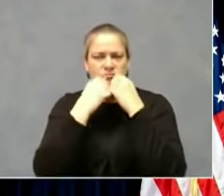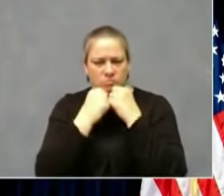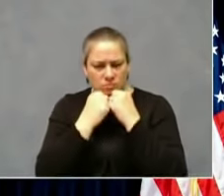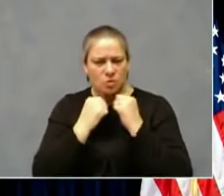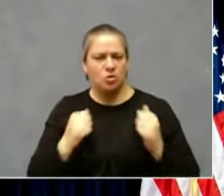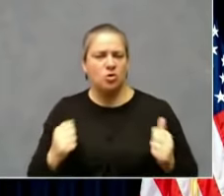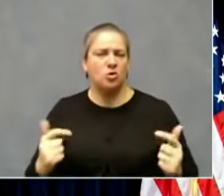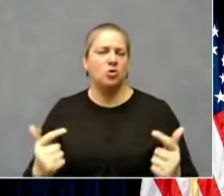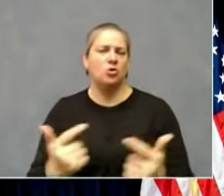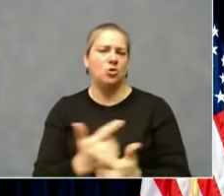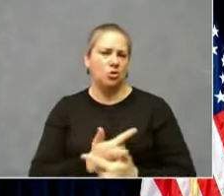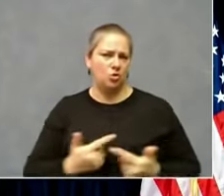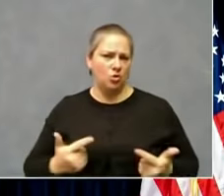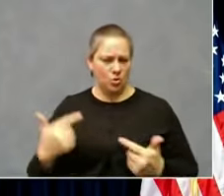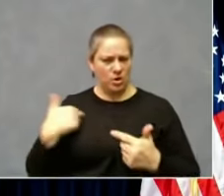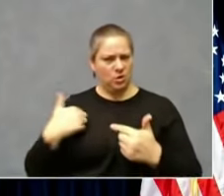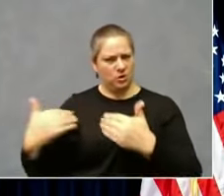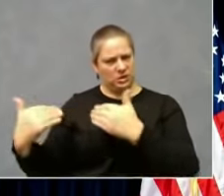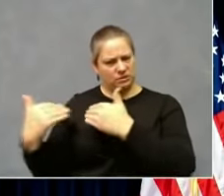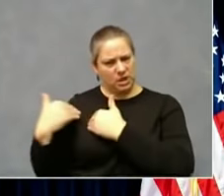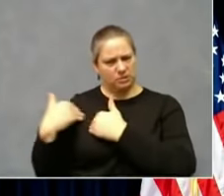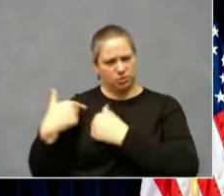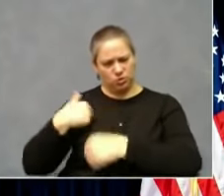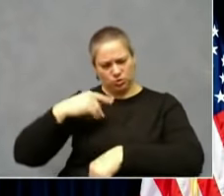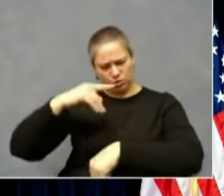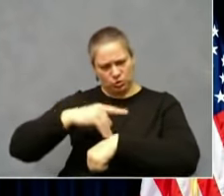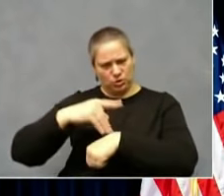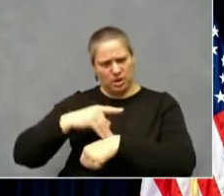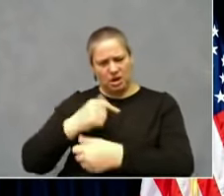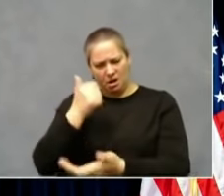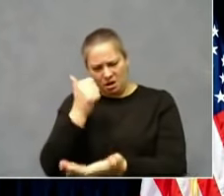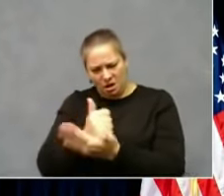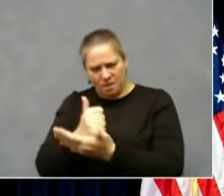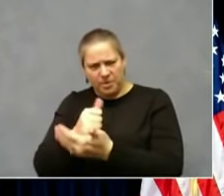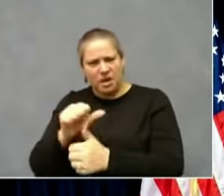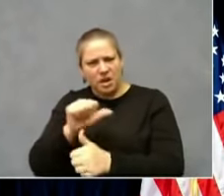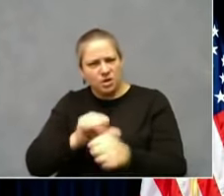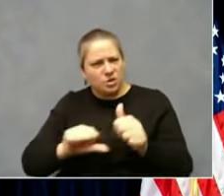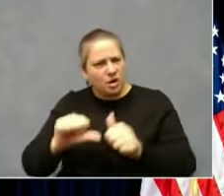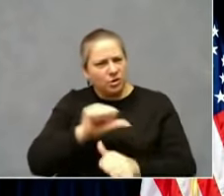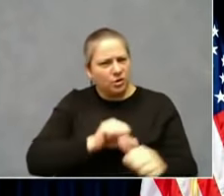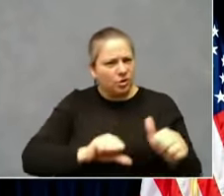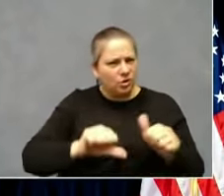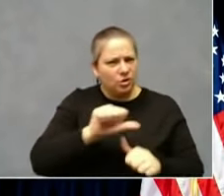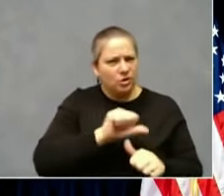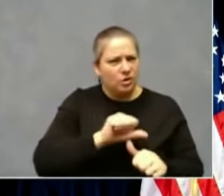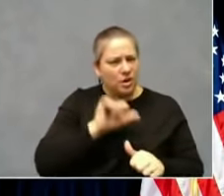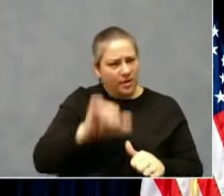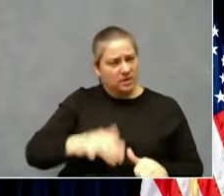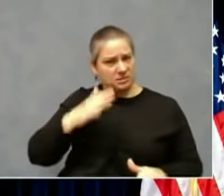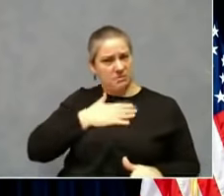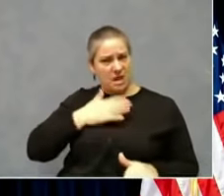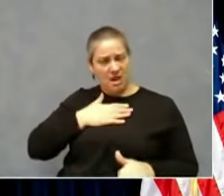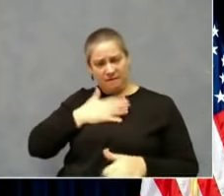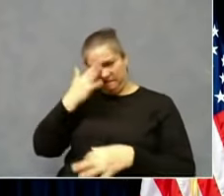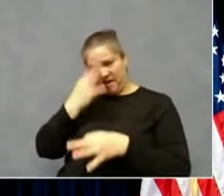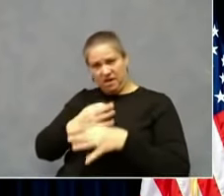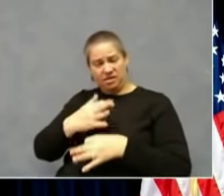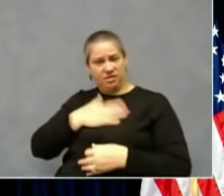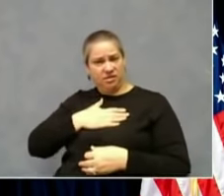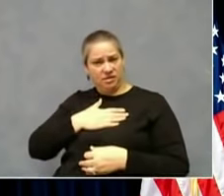to help the one. It's part of my faith. It's part of how I'm, I'm taught to live and to lead.